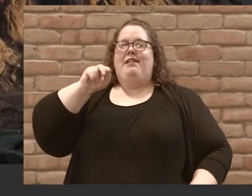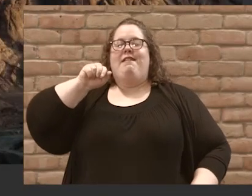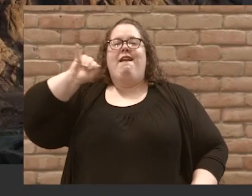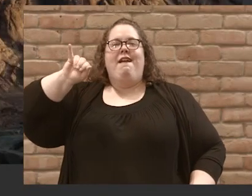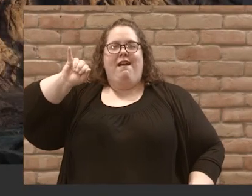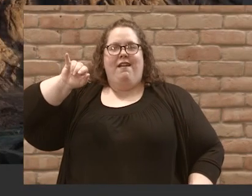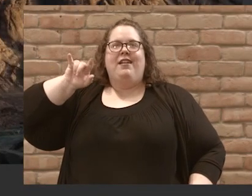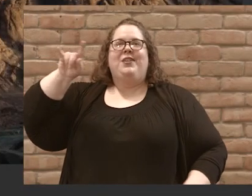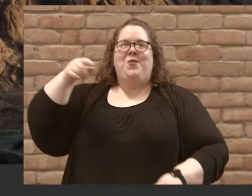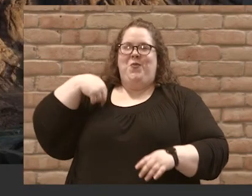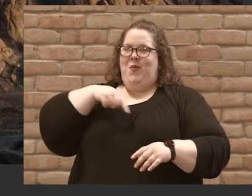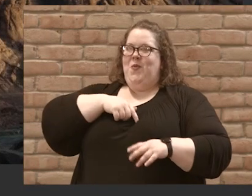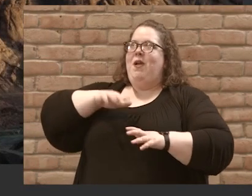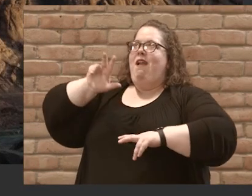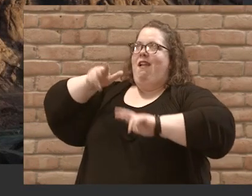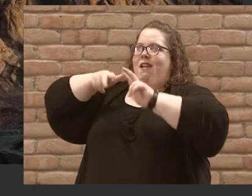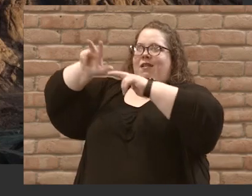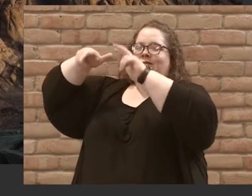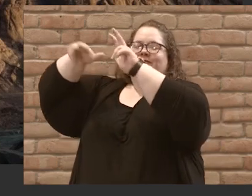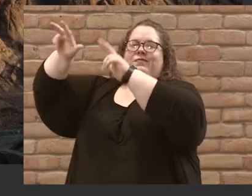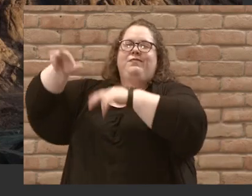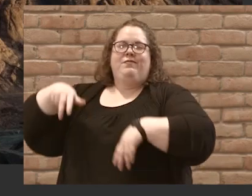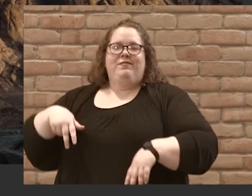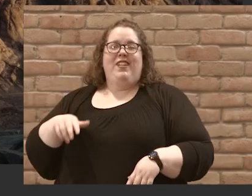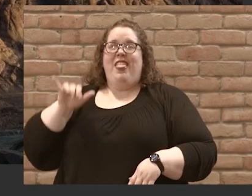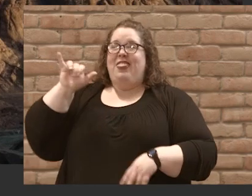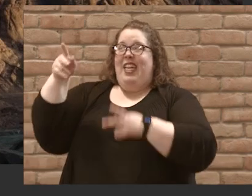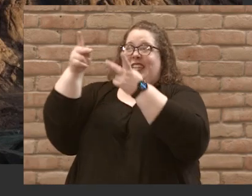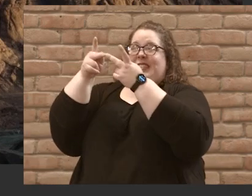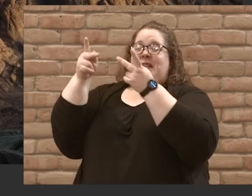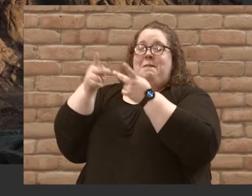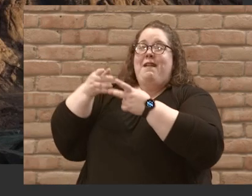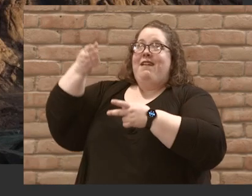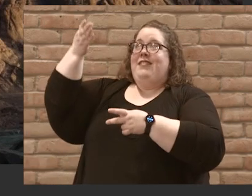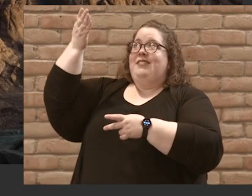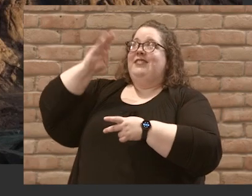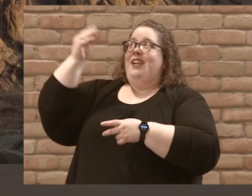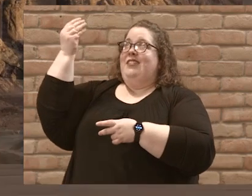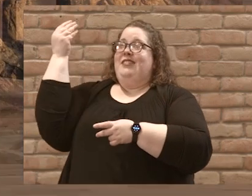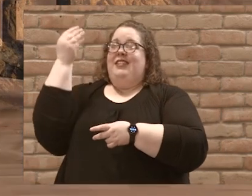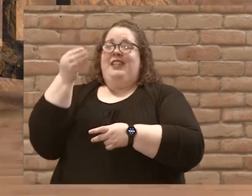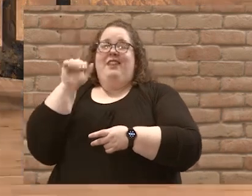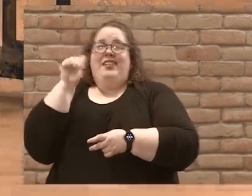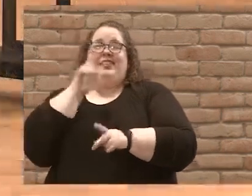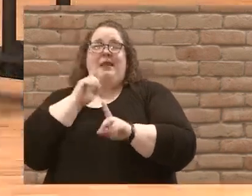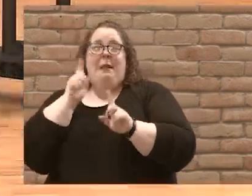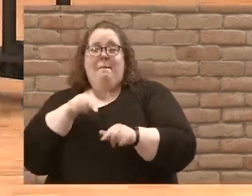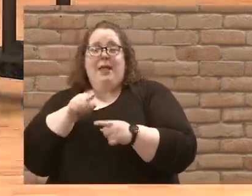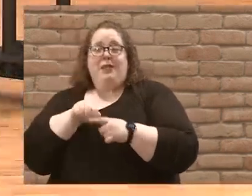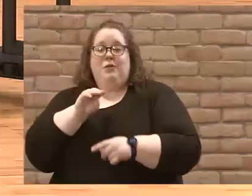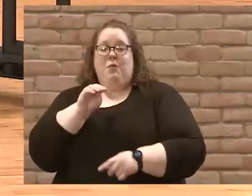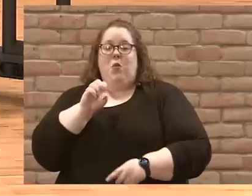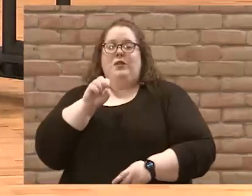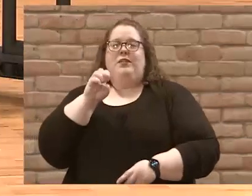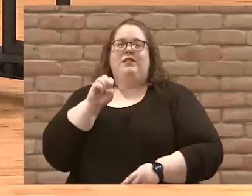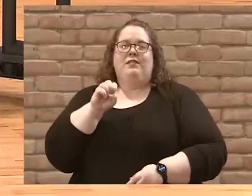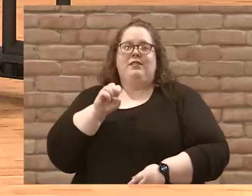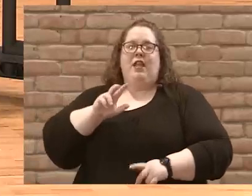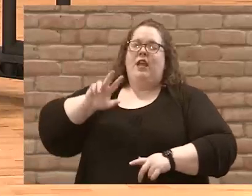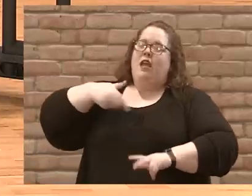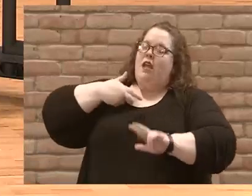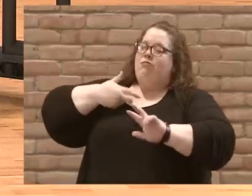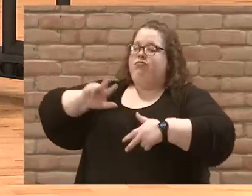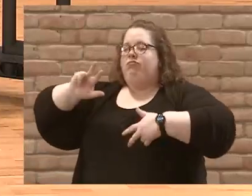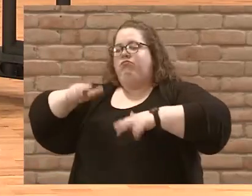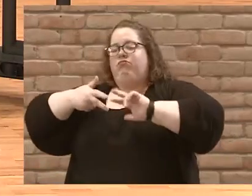the place where God gave Moses the Ten Commandments. And it was a long and arduous hike and I didn't quite make it there